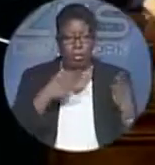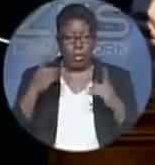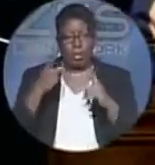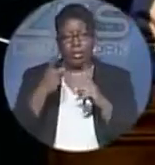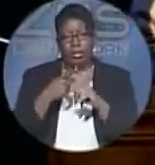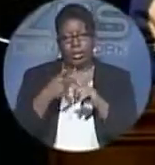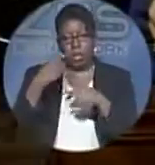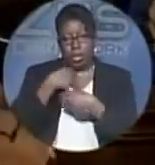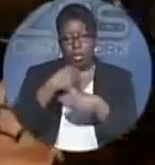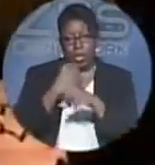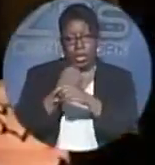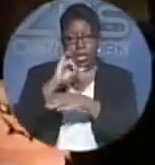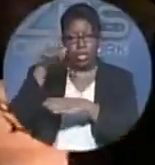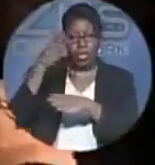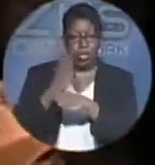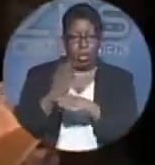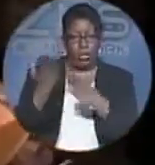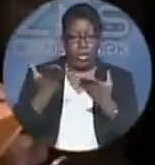creating jobs here?